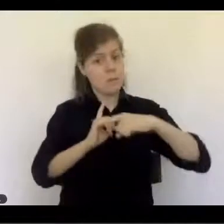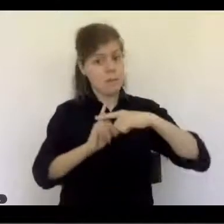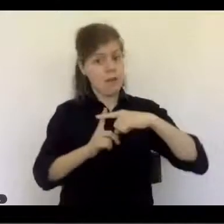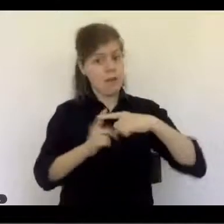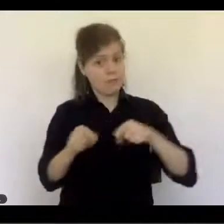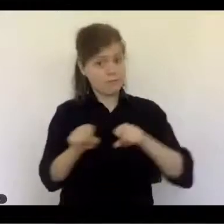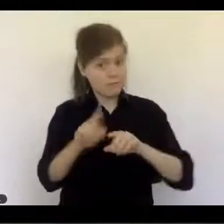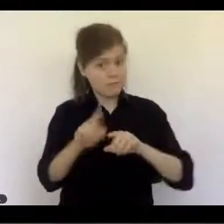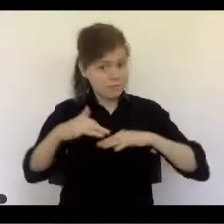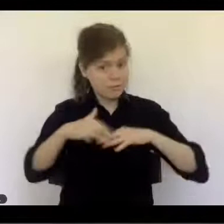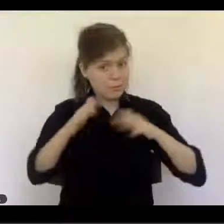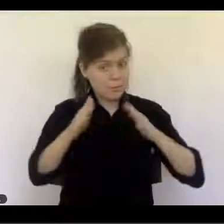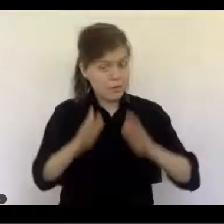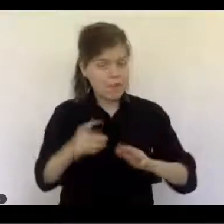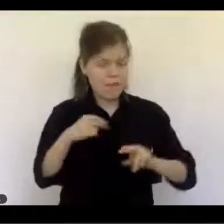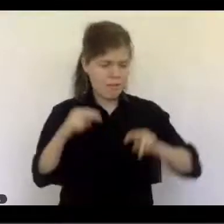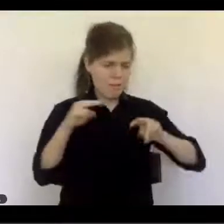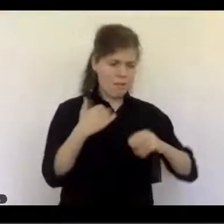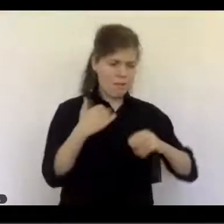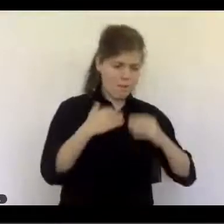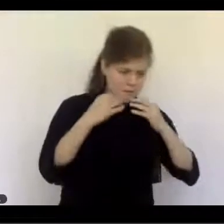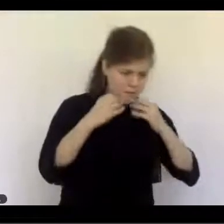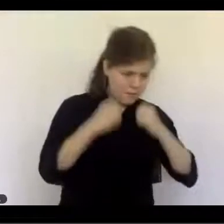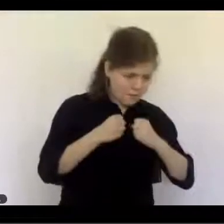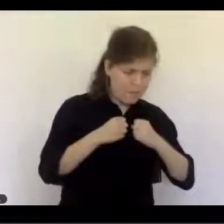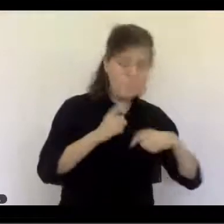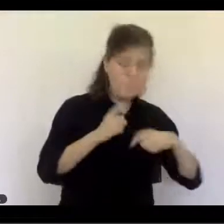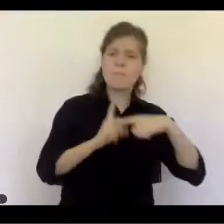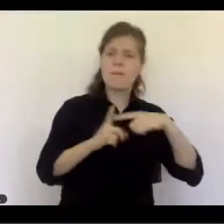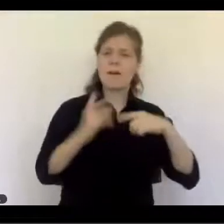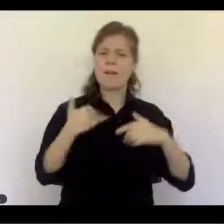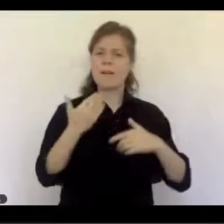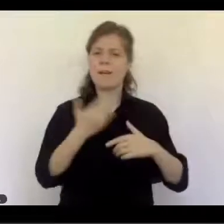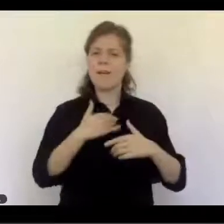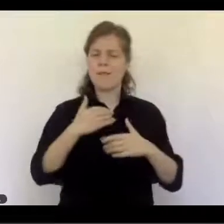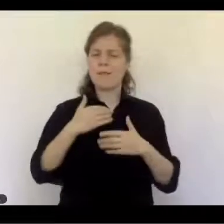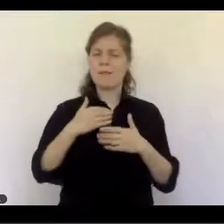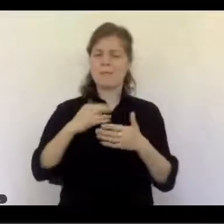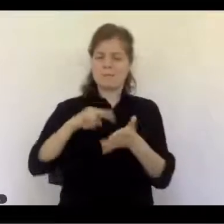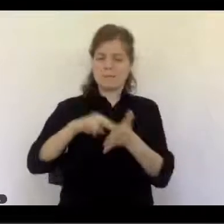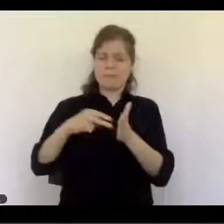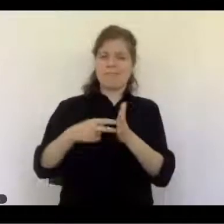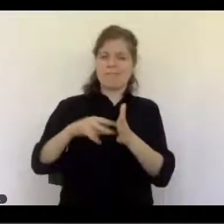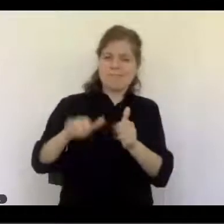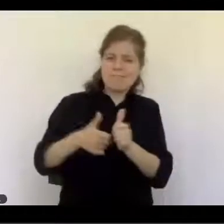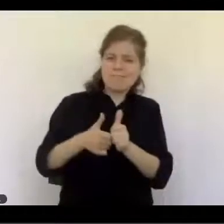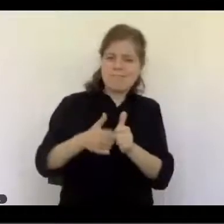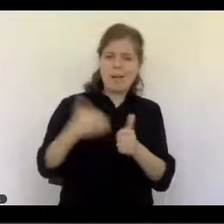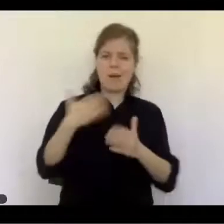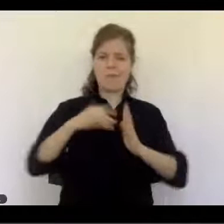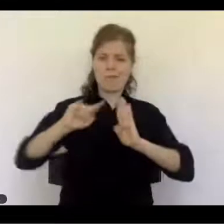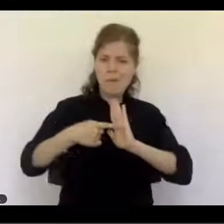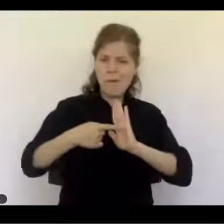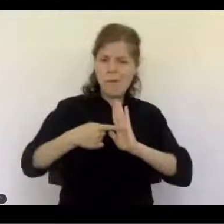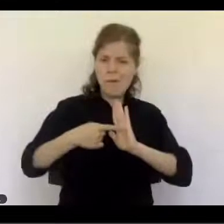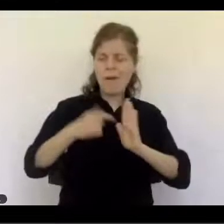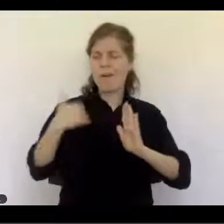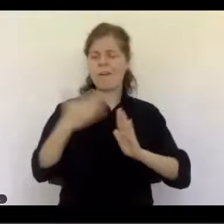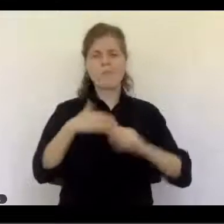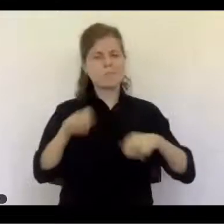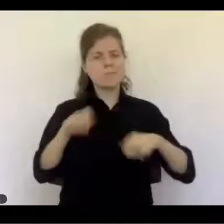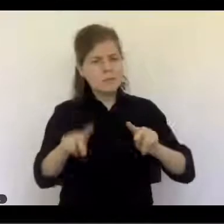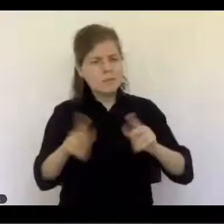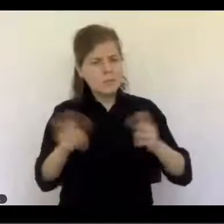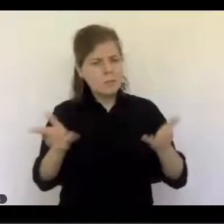values, but to also look at what is our purpose in all of this. What is our role? What is the